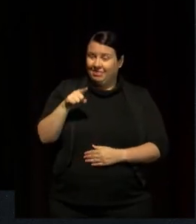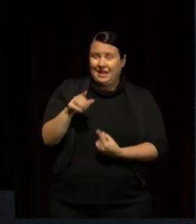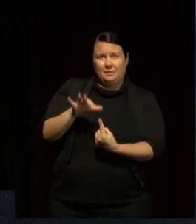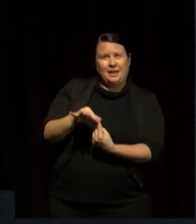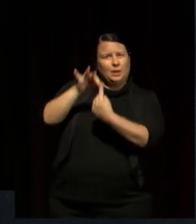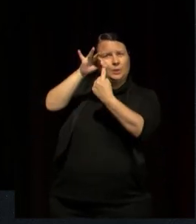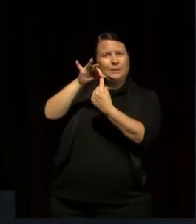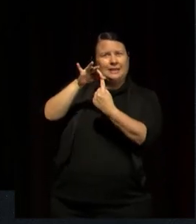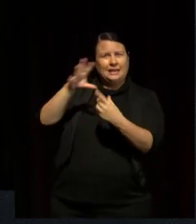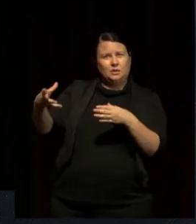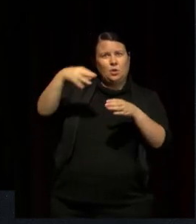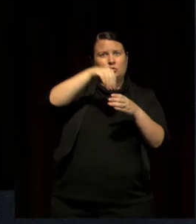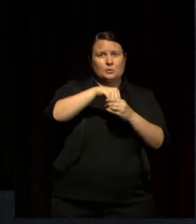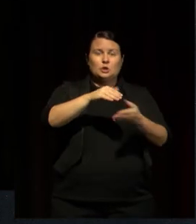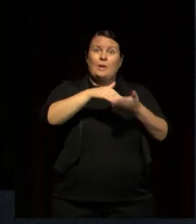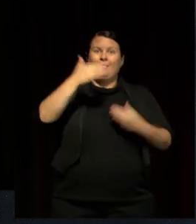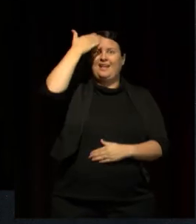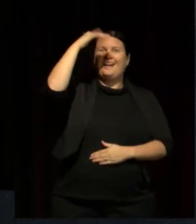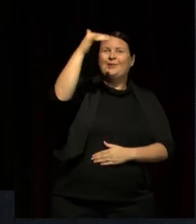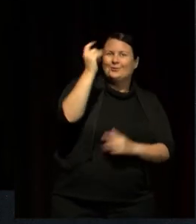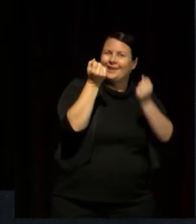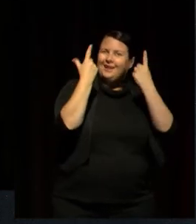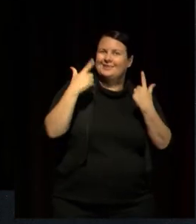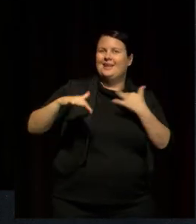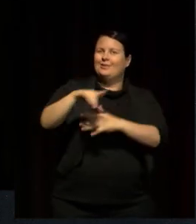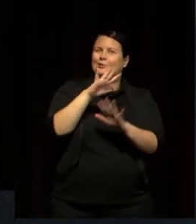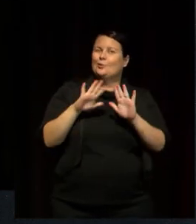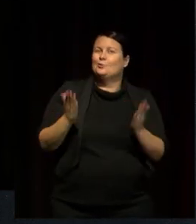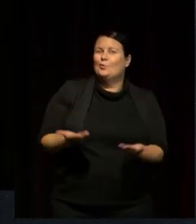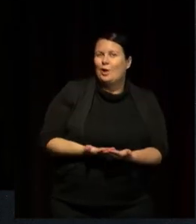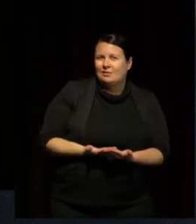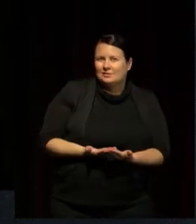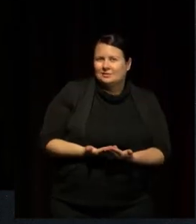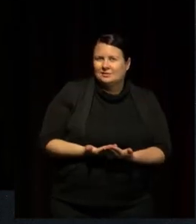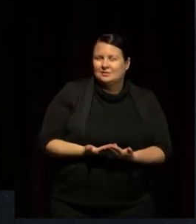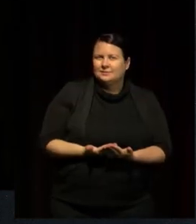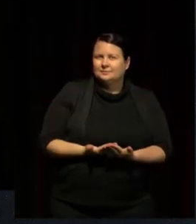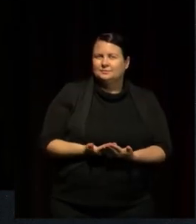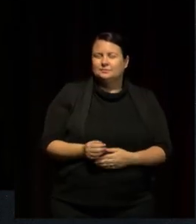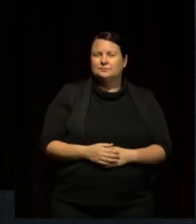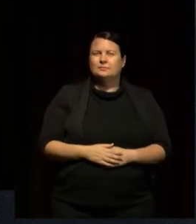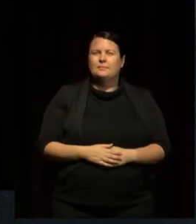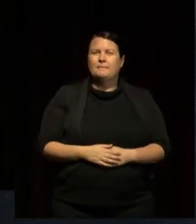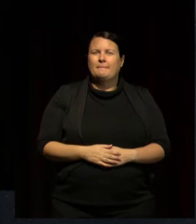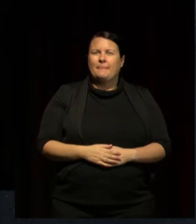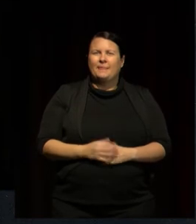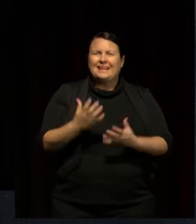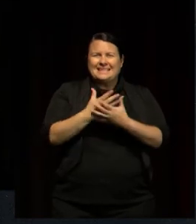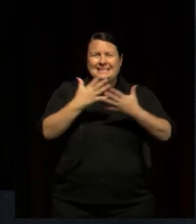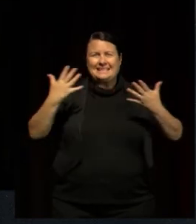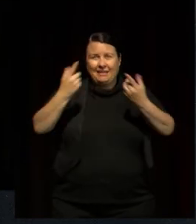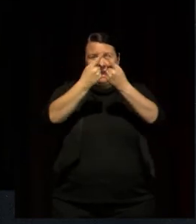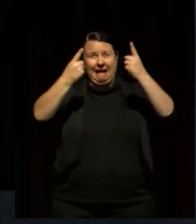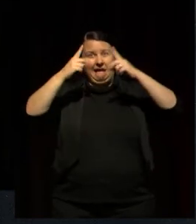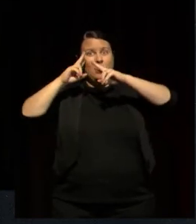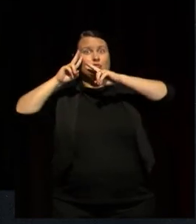contribution toward understanding the social world, and they, there is significant academic research